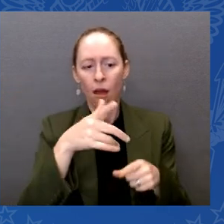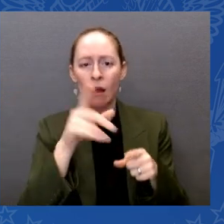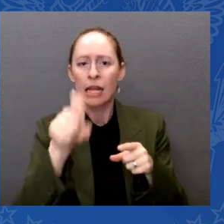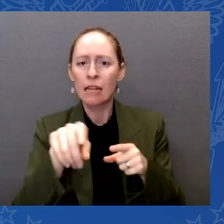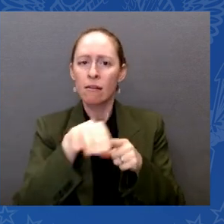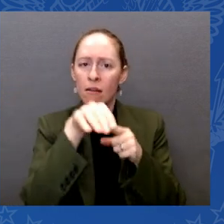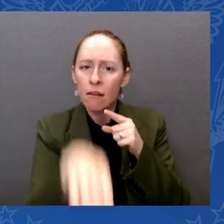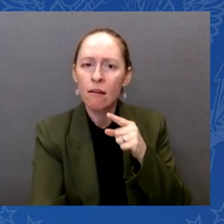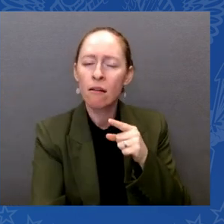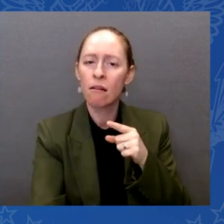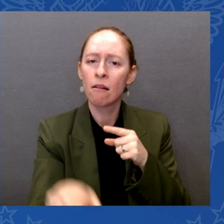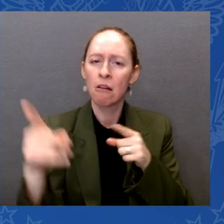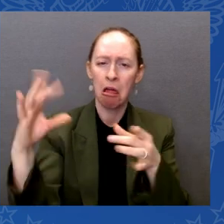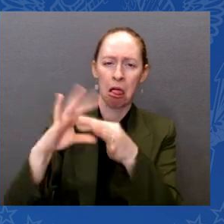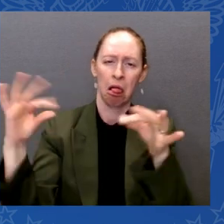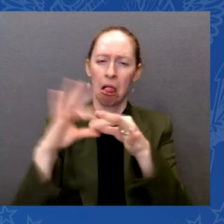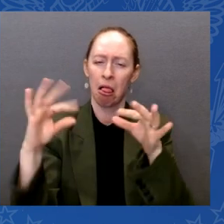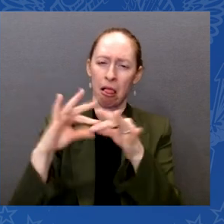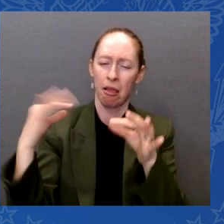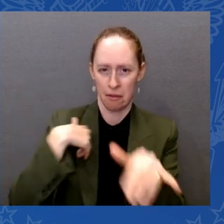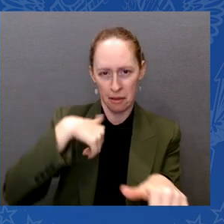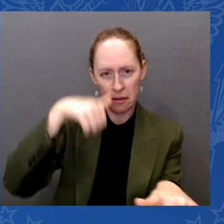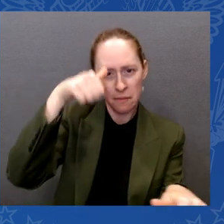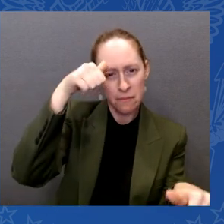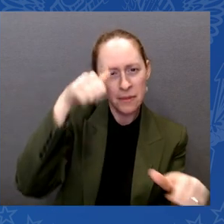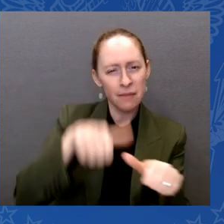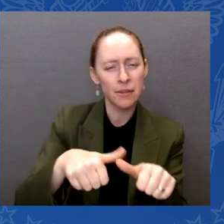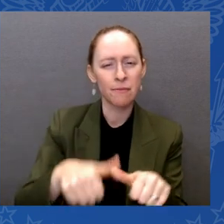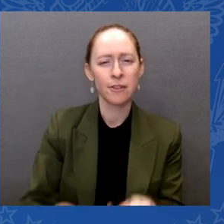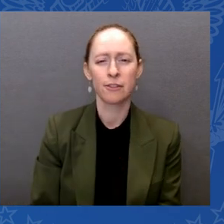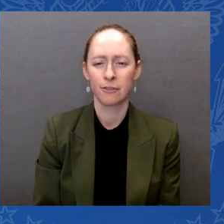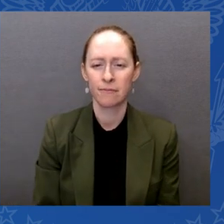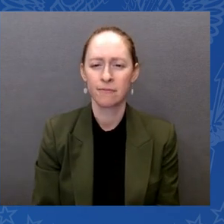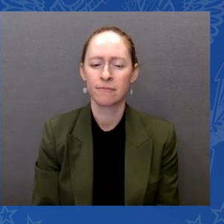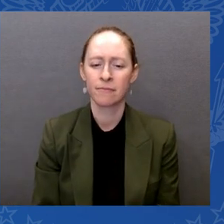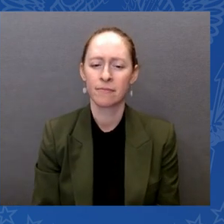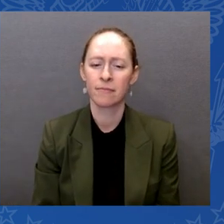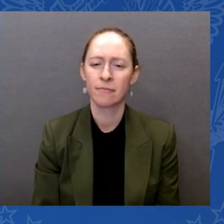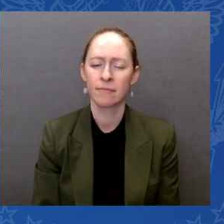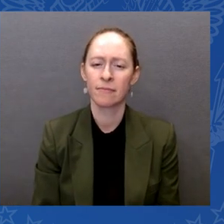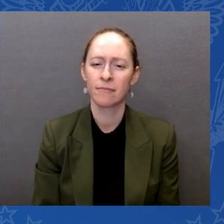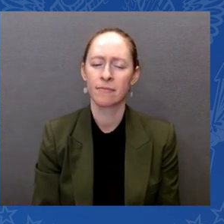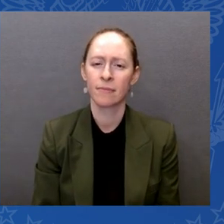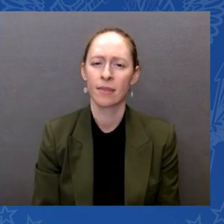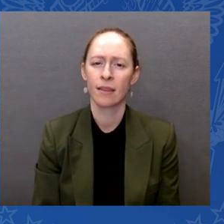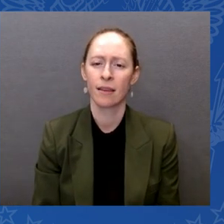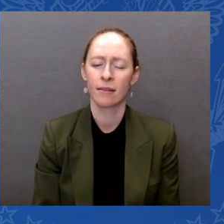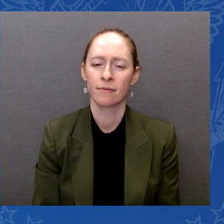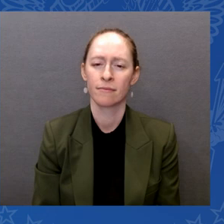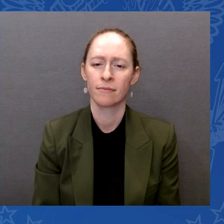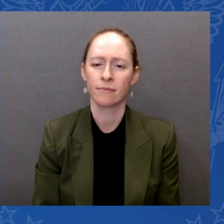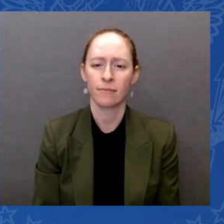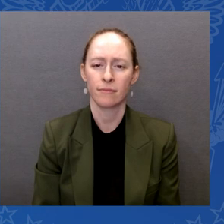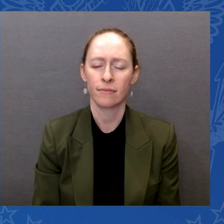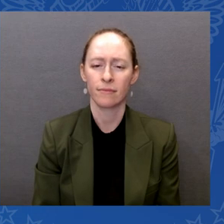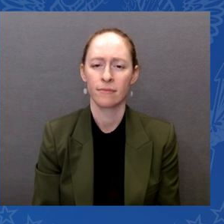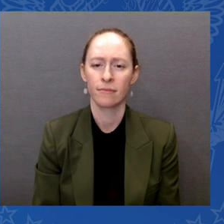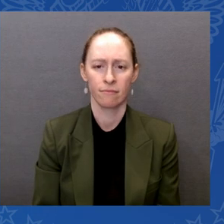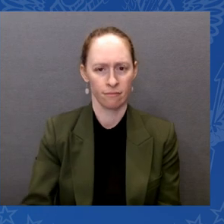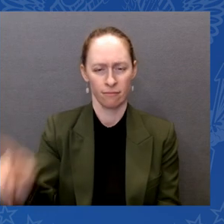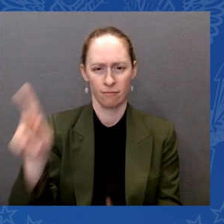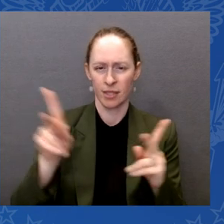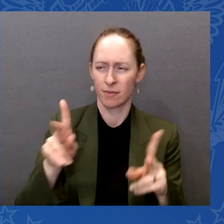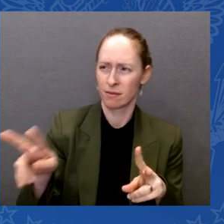though, even those of you who are not here, who are here that are not disabled, you feel your gut. You know, there's just sort of basic